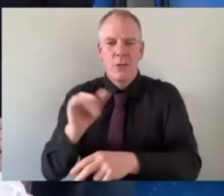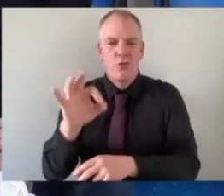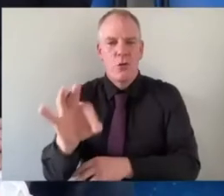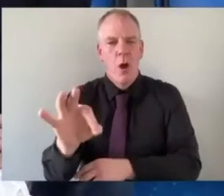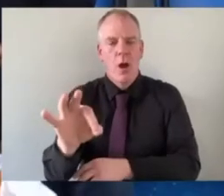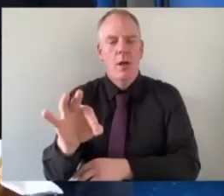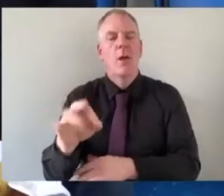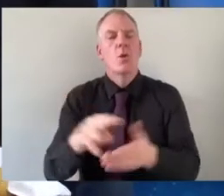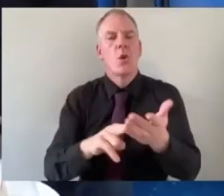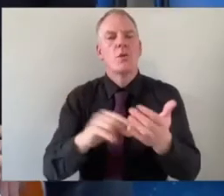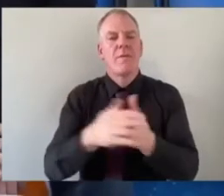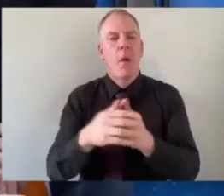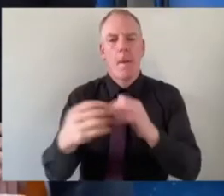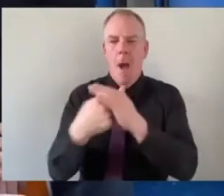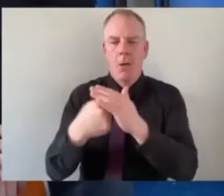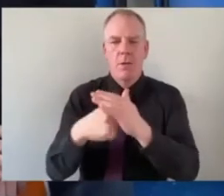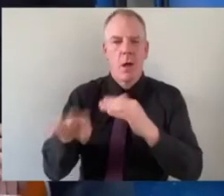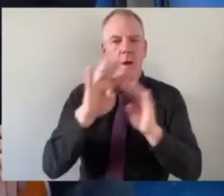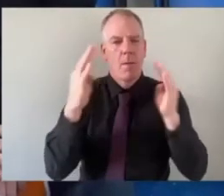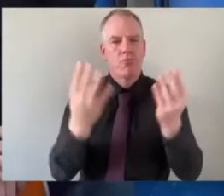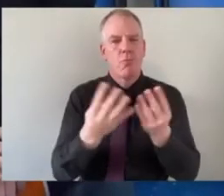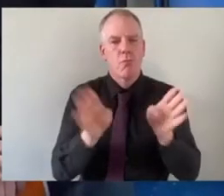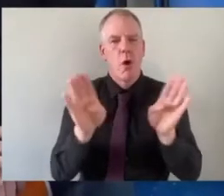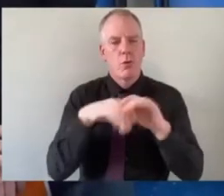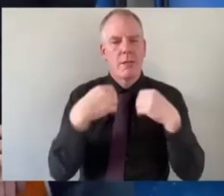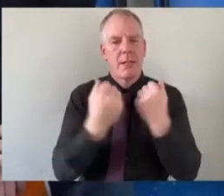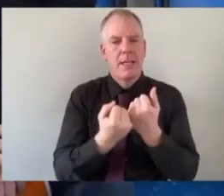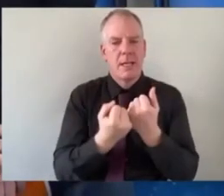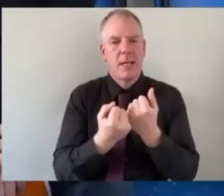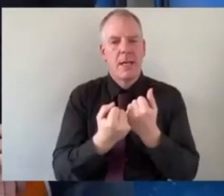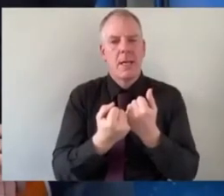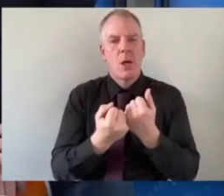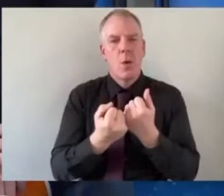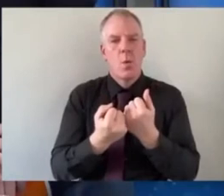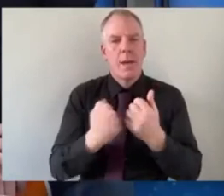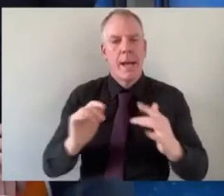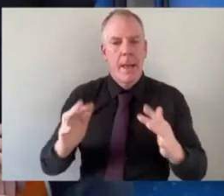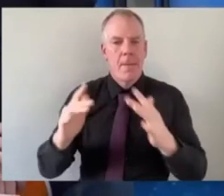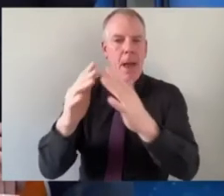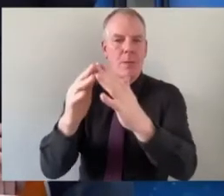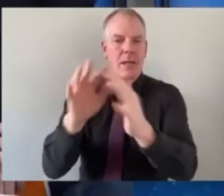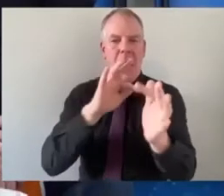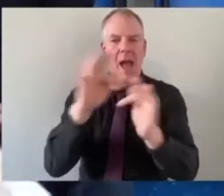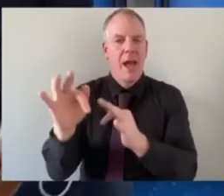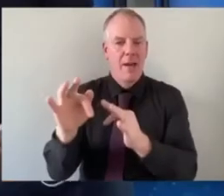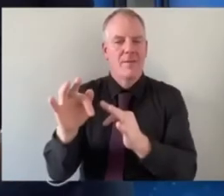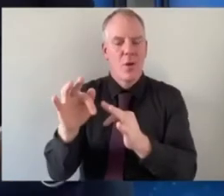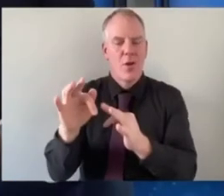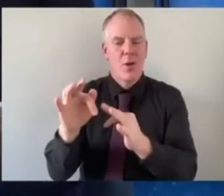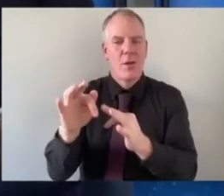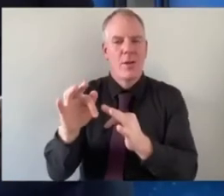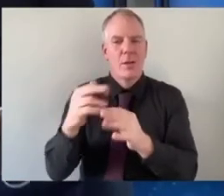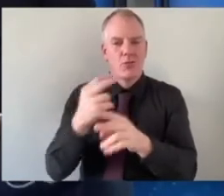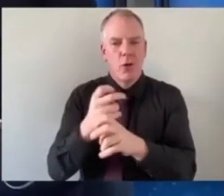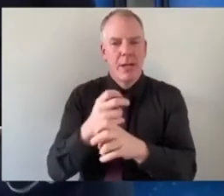irish society we also have a group in mill street um we climbed the mountain after running on a saturday the mountain near mill street so the cricket pitch